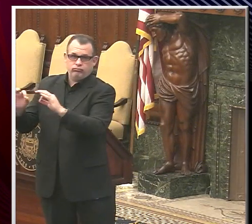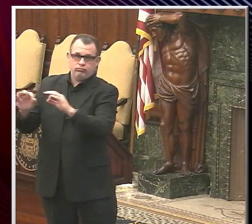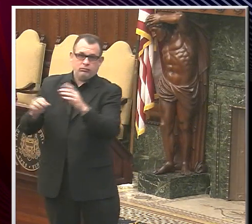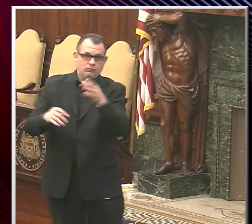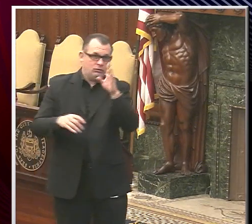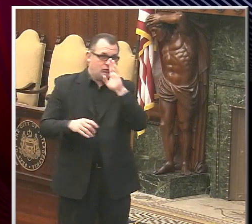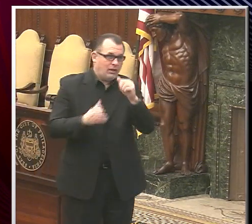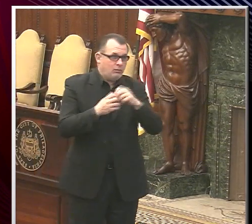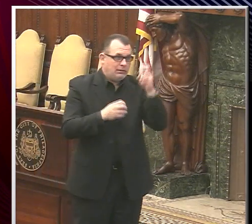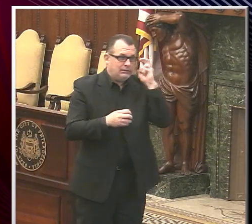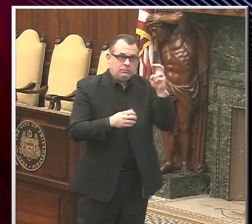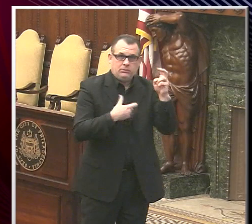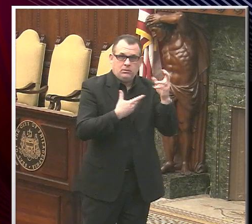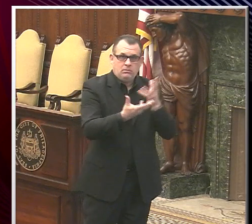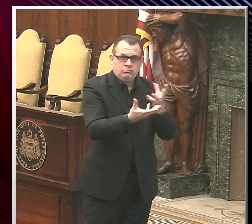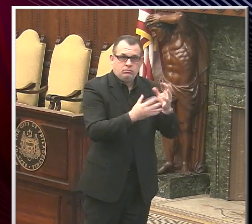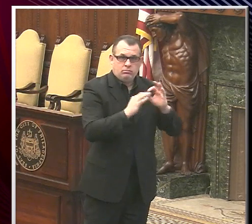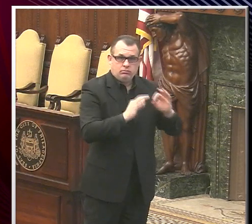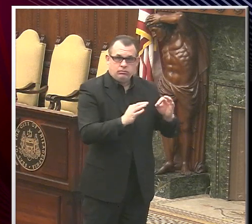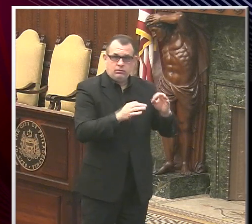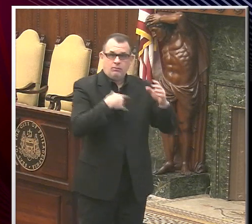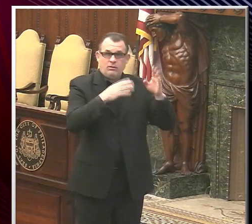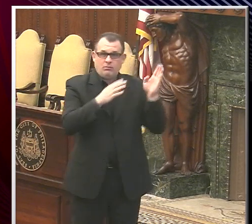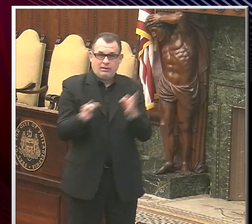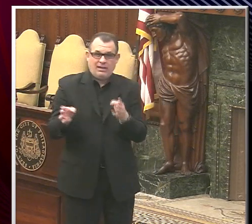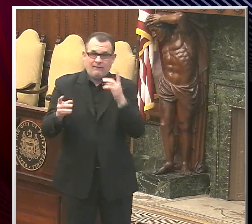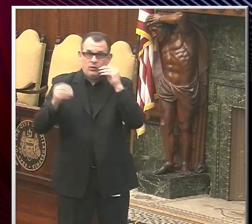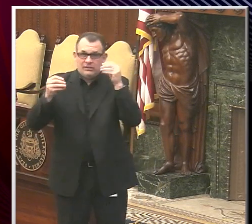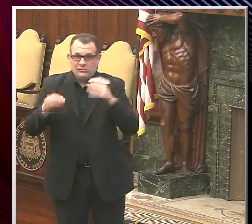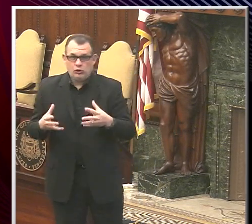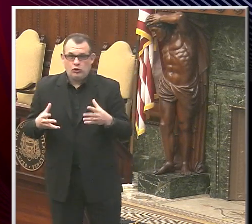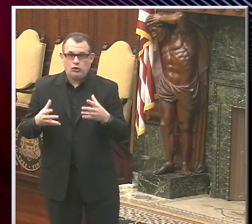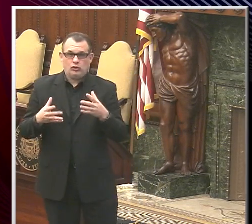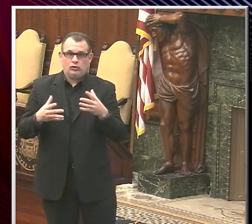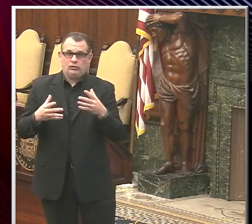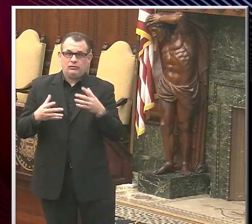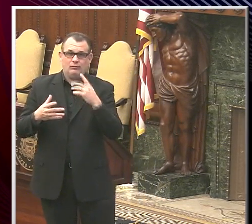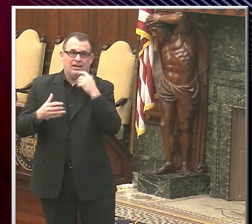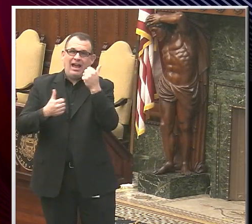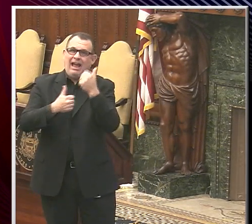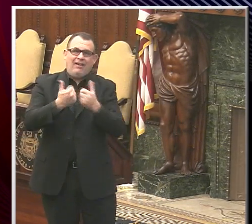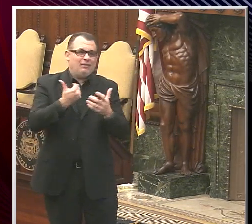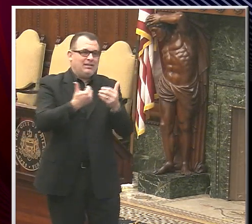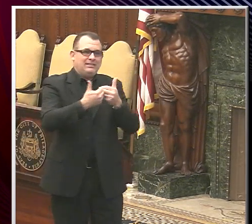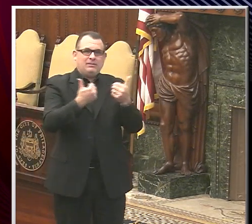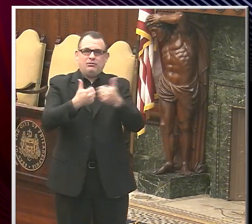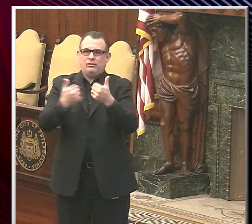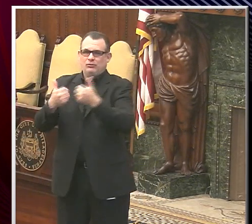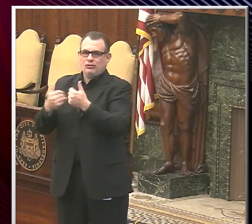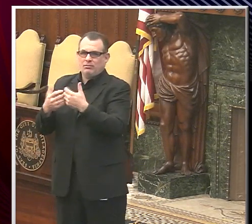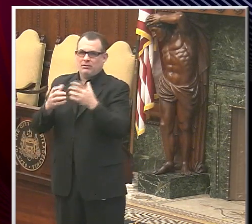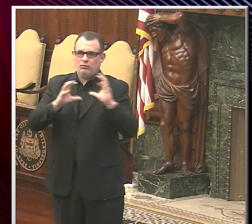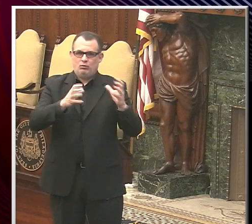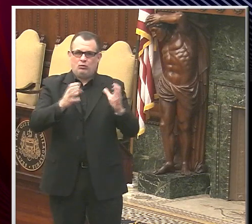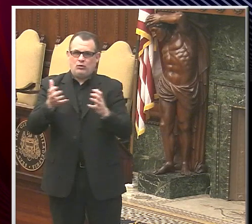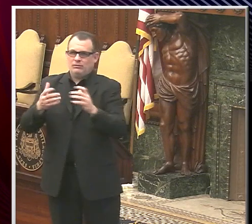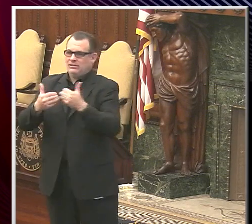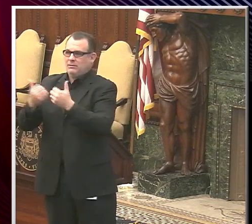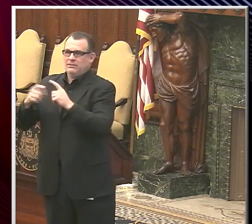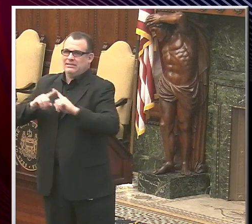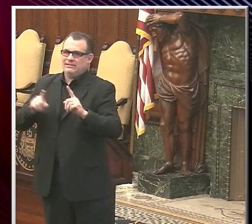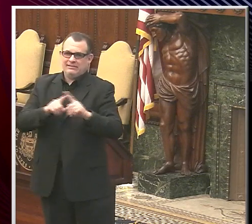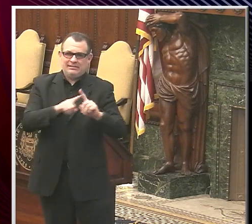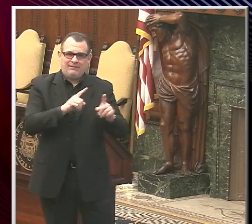And then you're hearing the plans today for teachers through CHOP. So, you know, we're taking those groups, each one in a somewhat different plan.